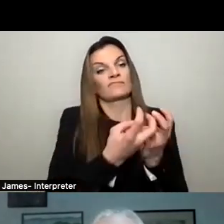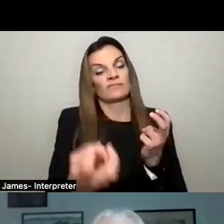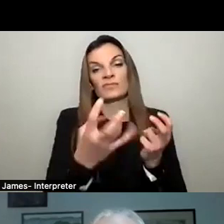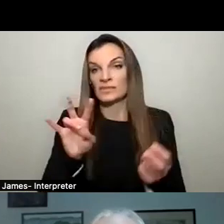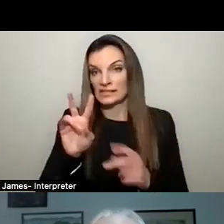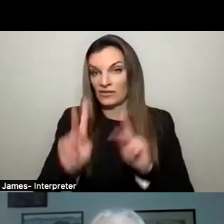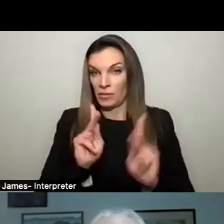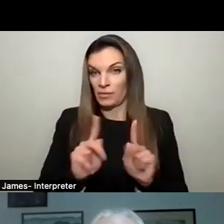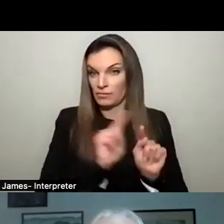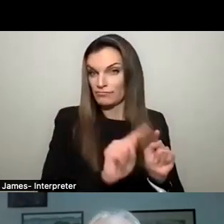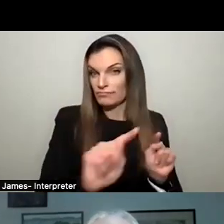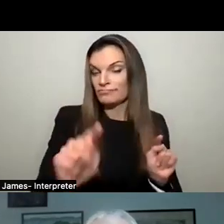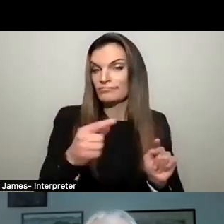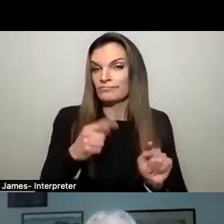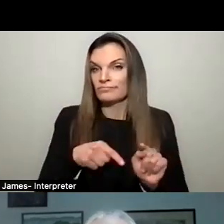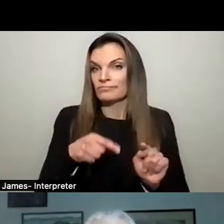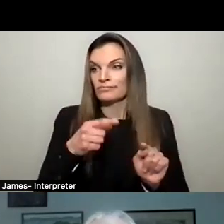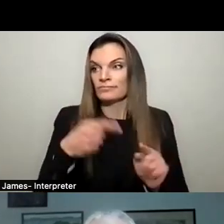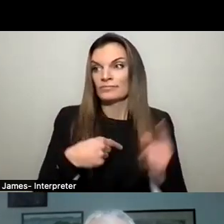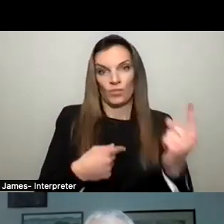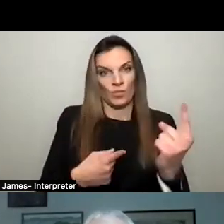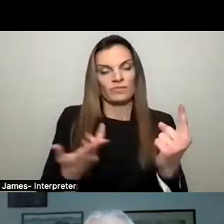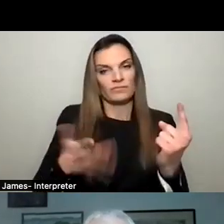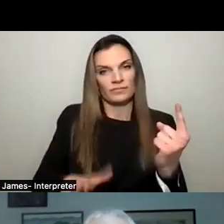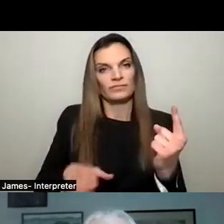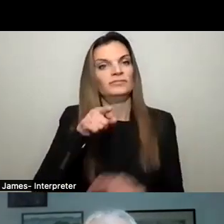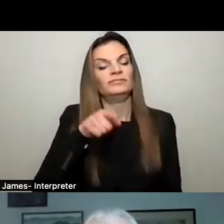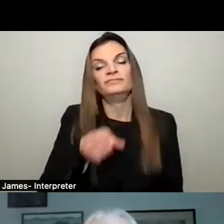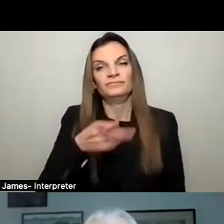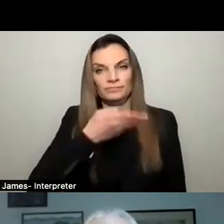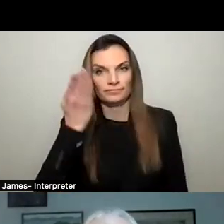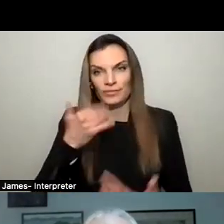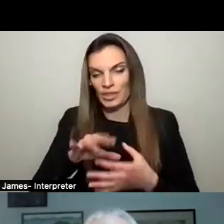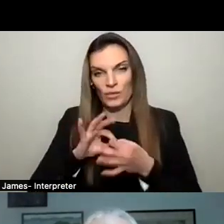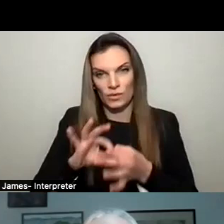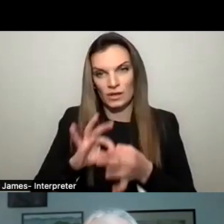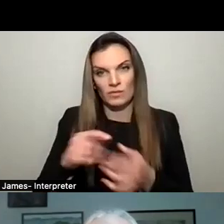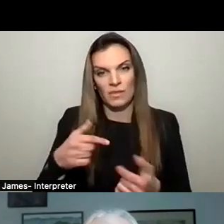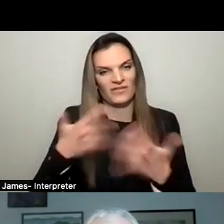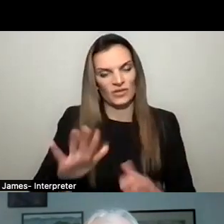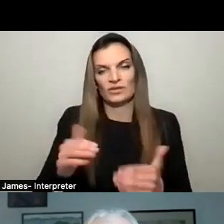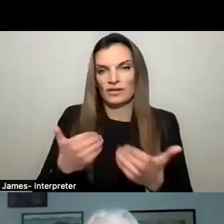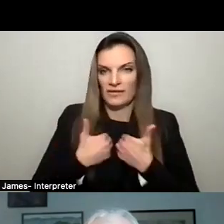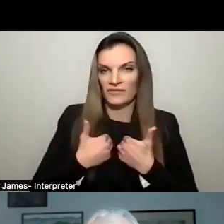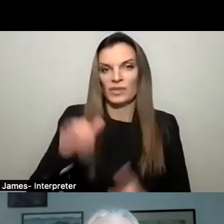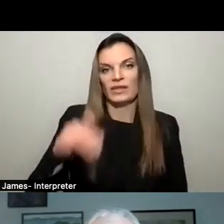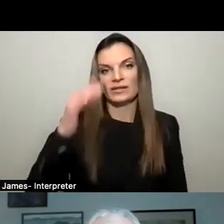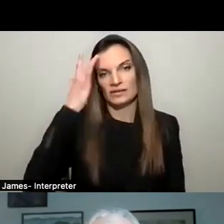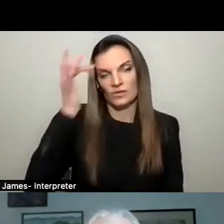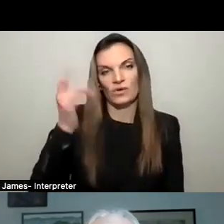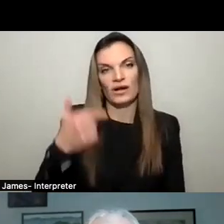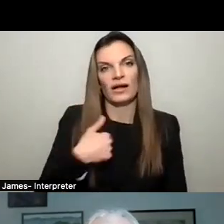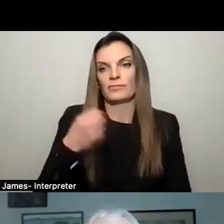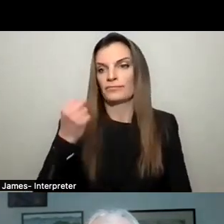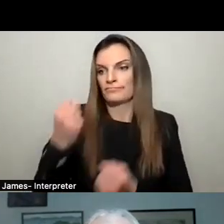that when you talk about appointments. Um, he doesn't have the relationships that I've forged. That's the reason why I've been endorsed